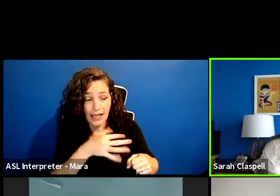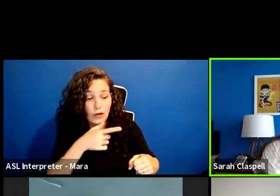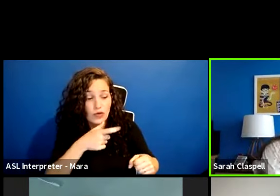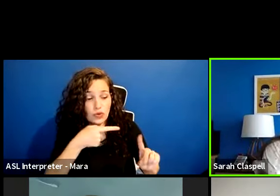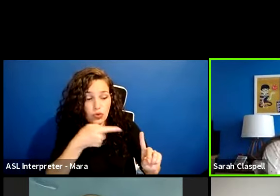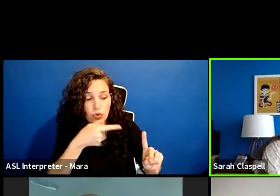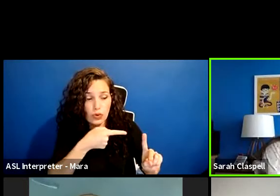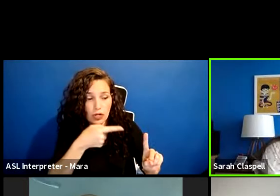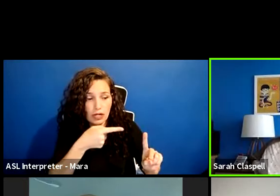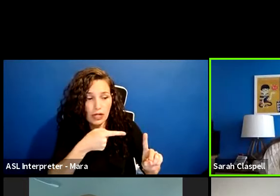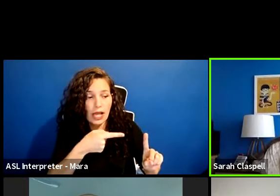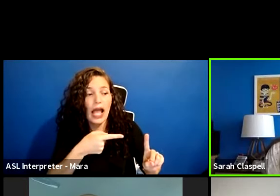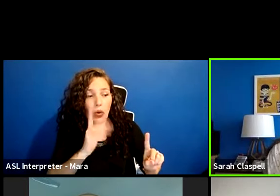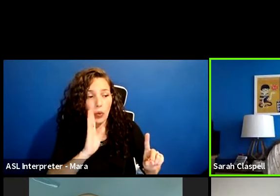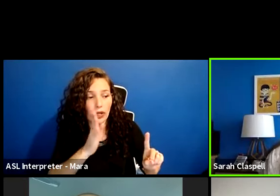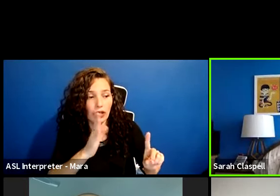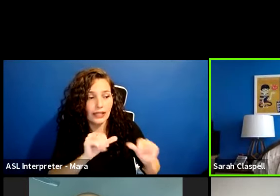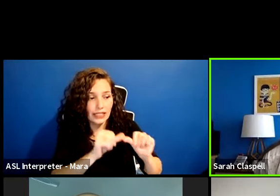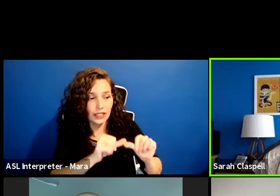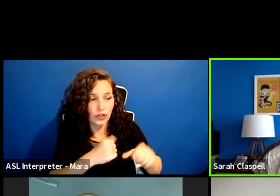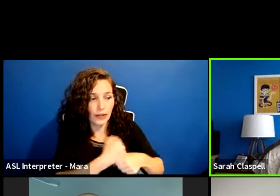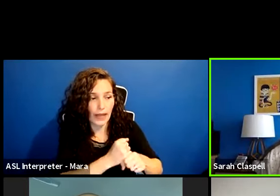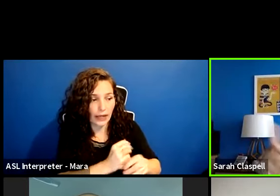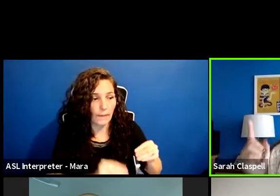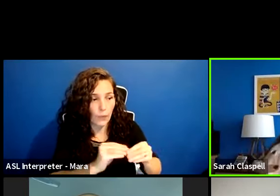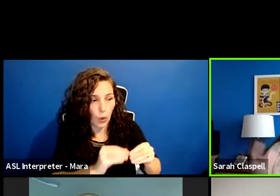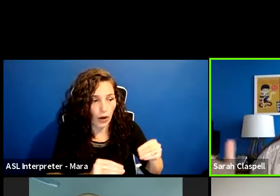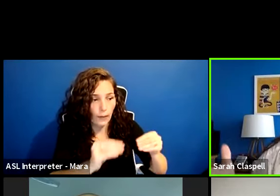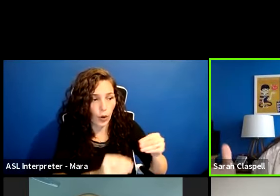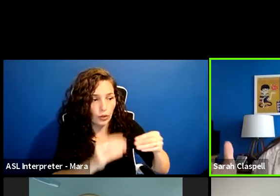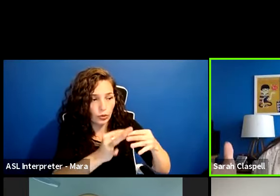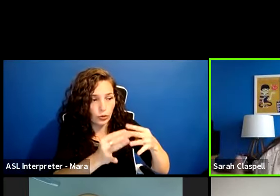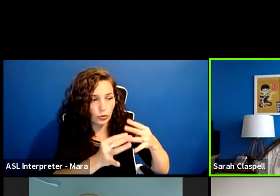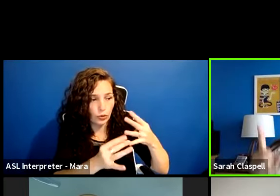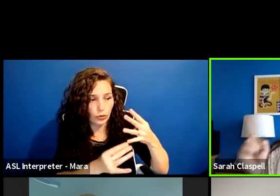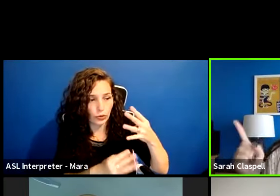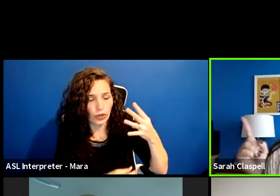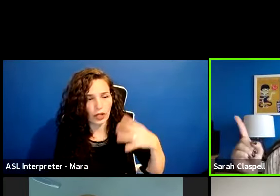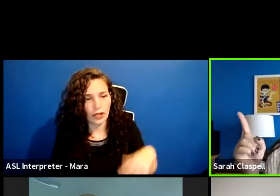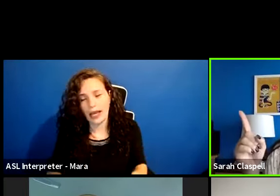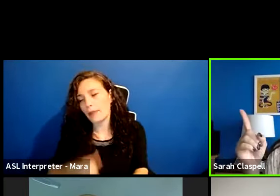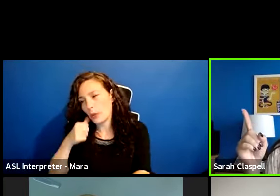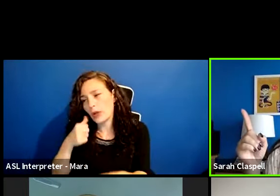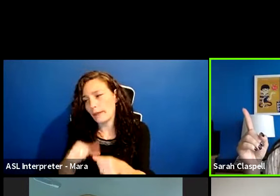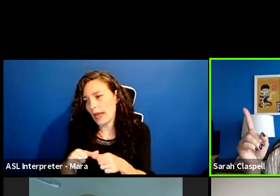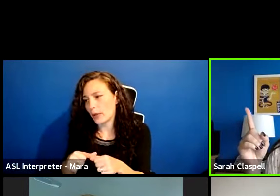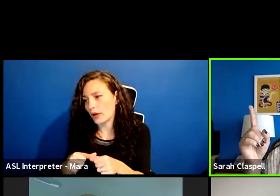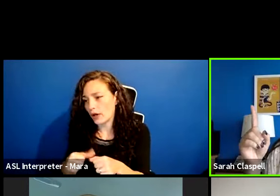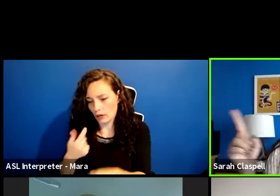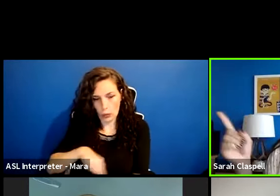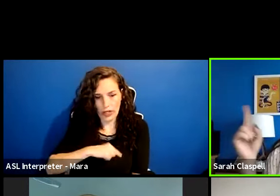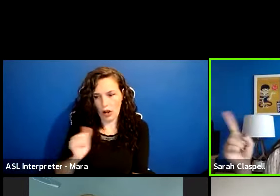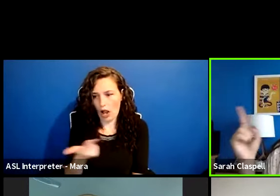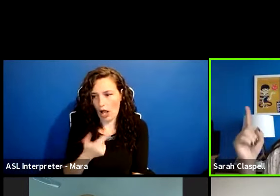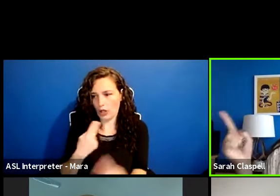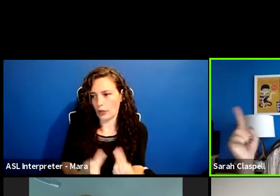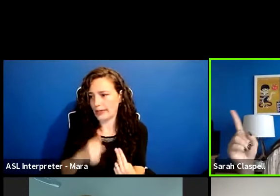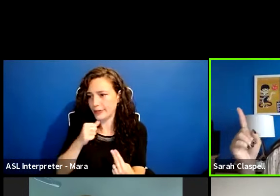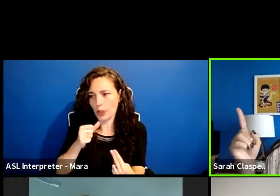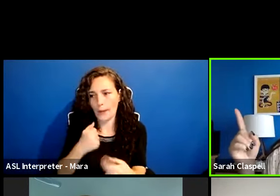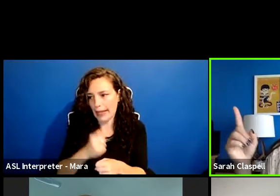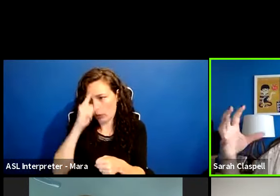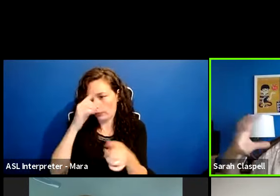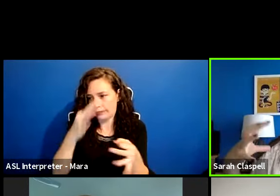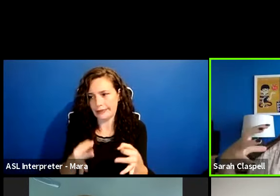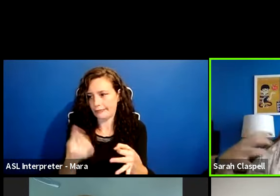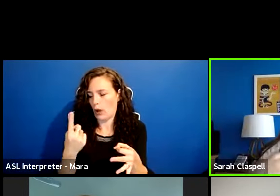more choices. Know that our, um, our character is not based off of just like the rest of us. We're not based off of one choice. Um, our whole life